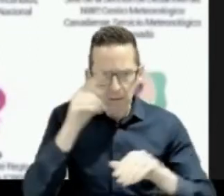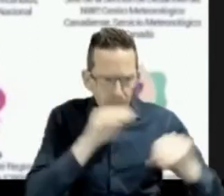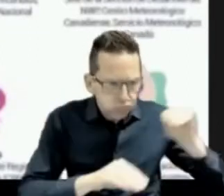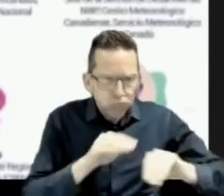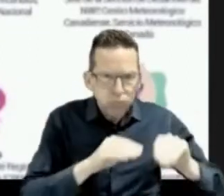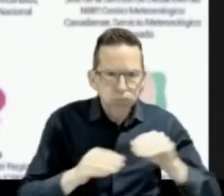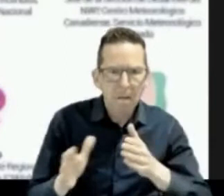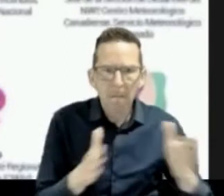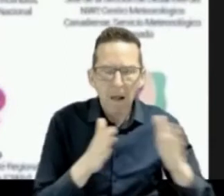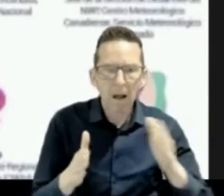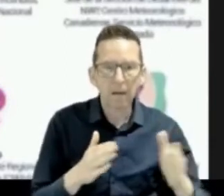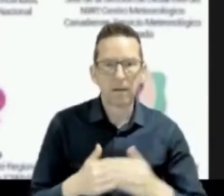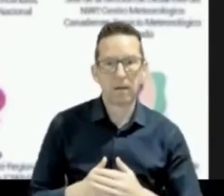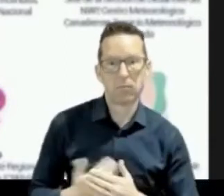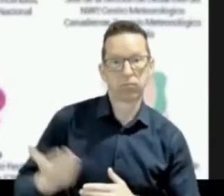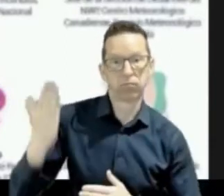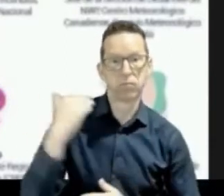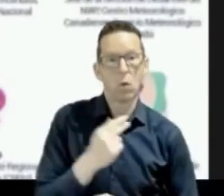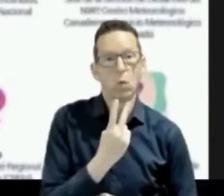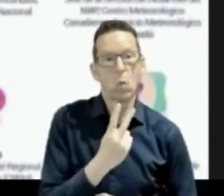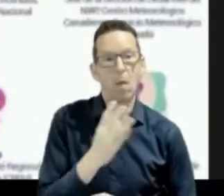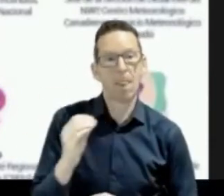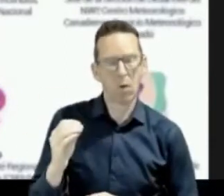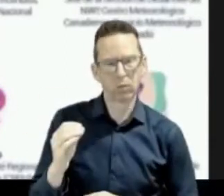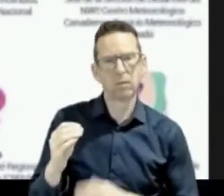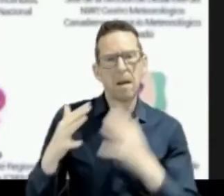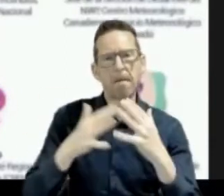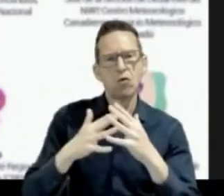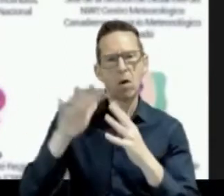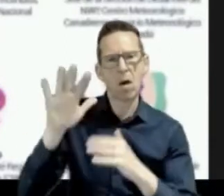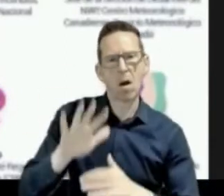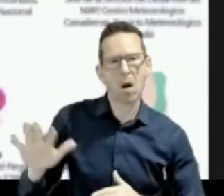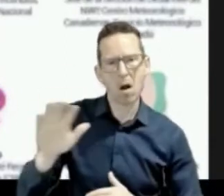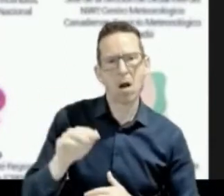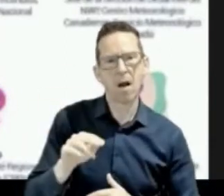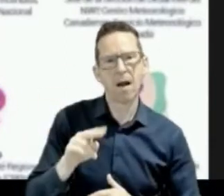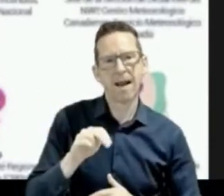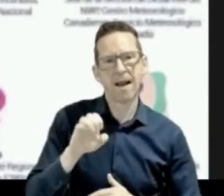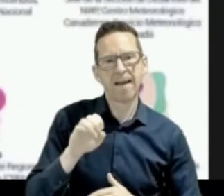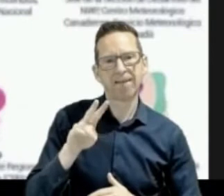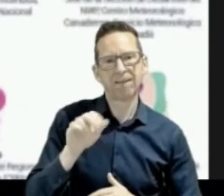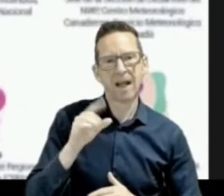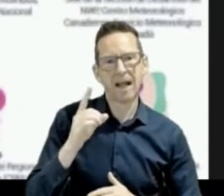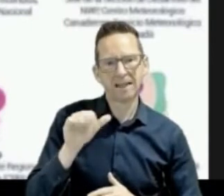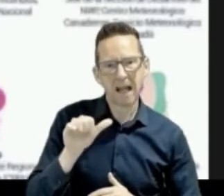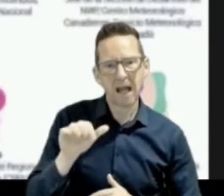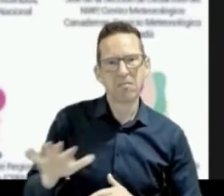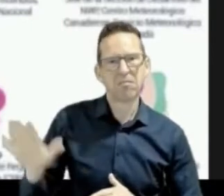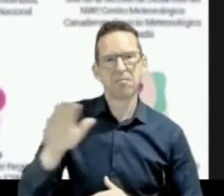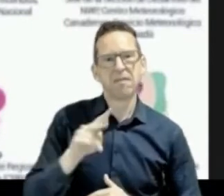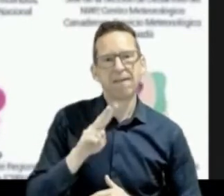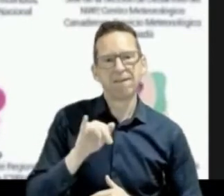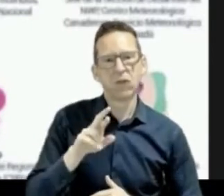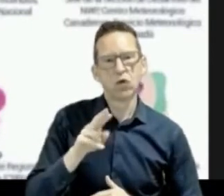fire season in Nevada, Montana and Virginia. In 2001, he became the Assistant National Fire Weather Program Manager